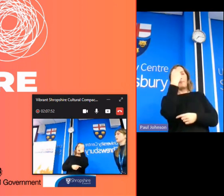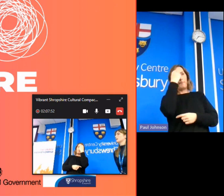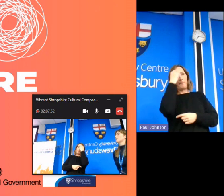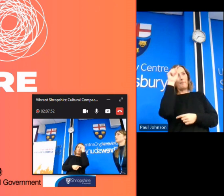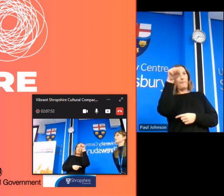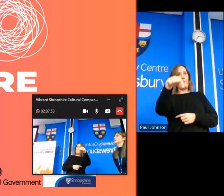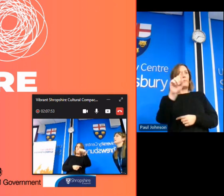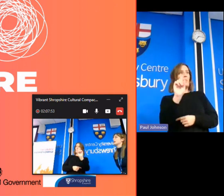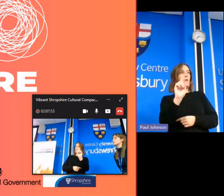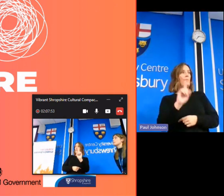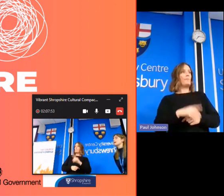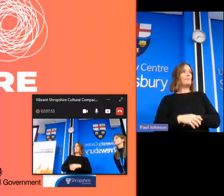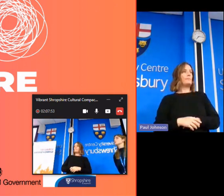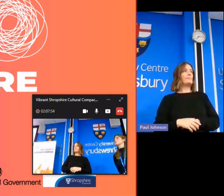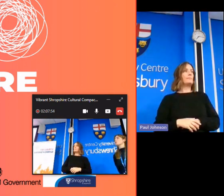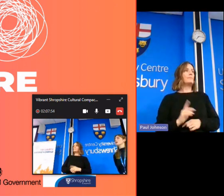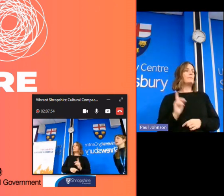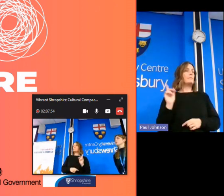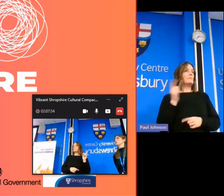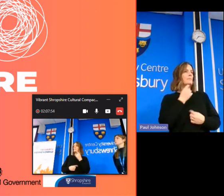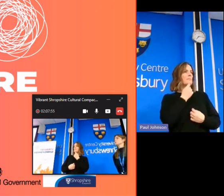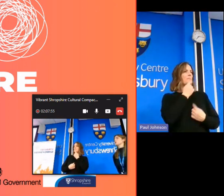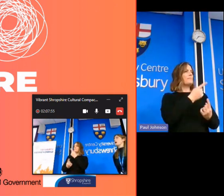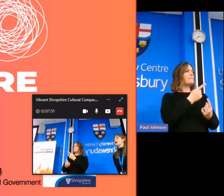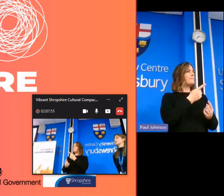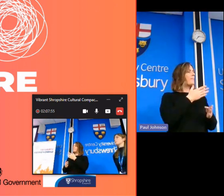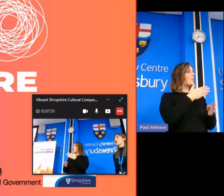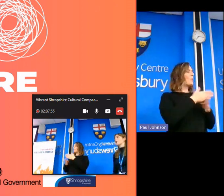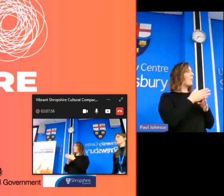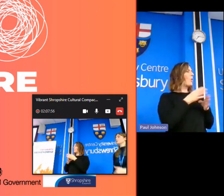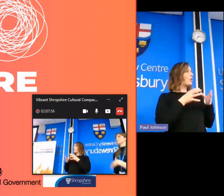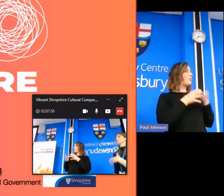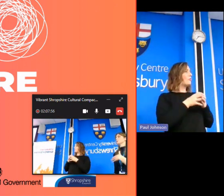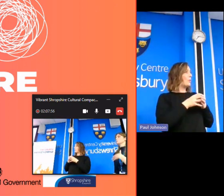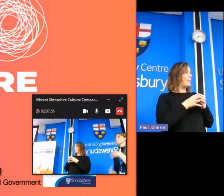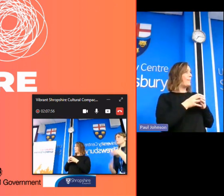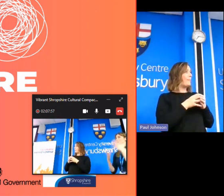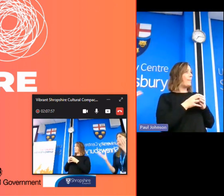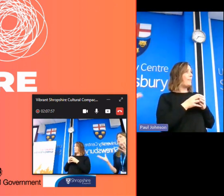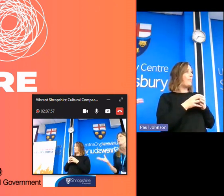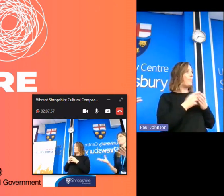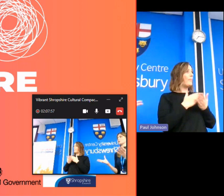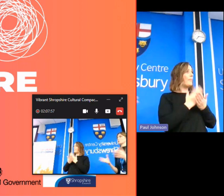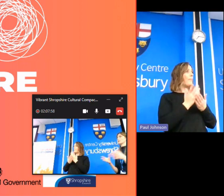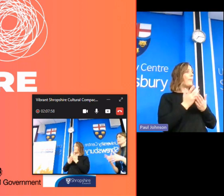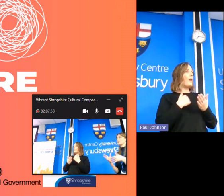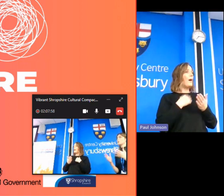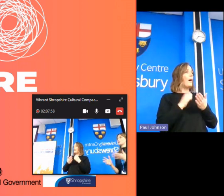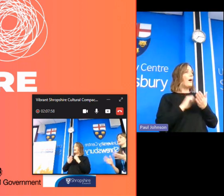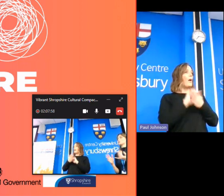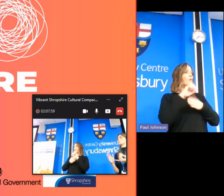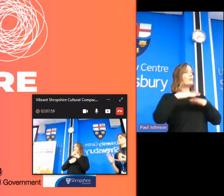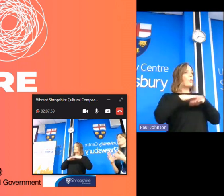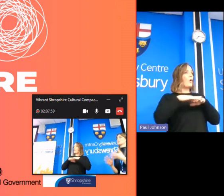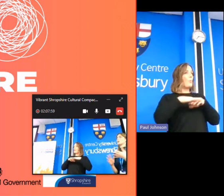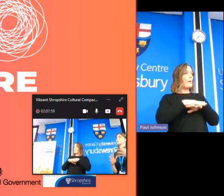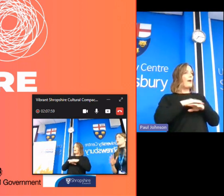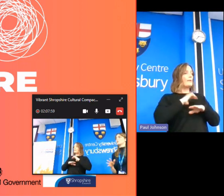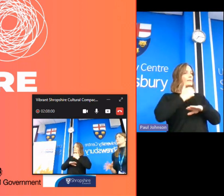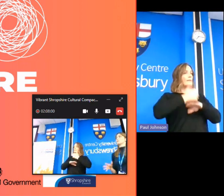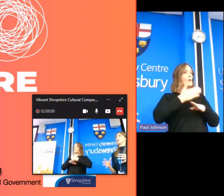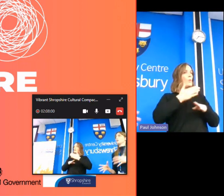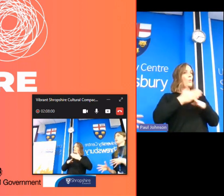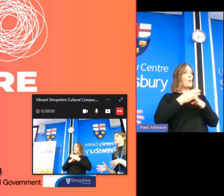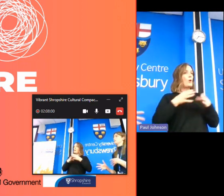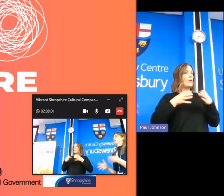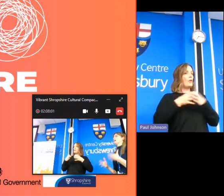yeah so i mentioned our working group so as part of the cultural compact we're setting up working groups based on